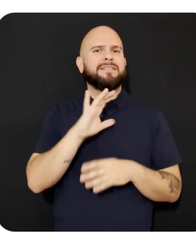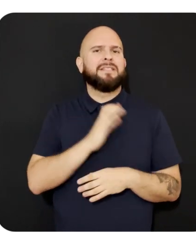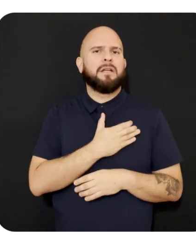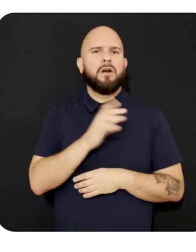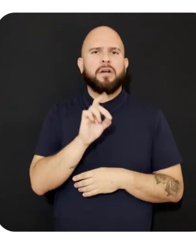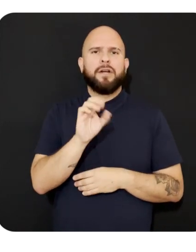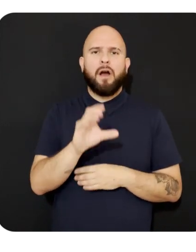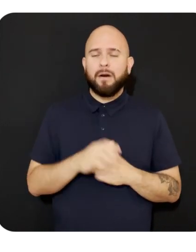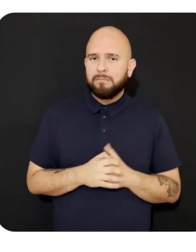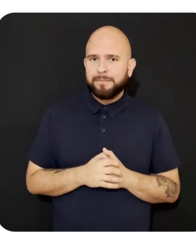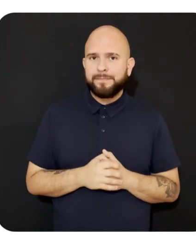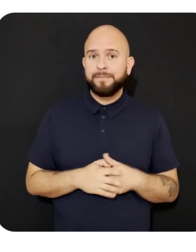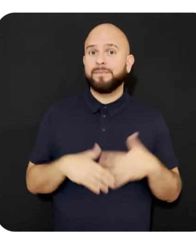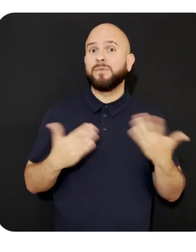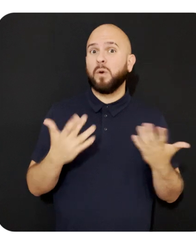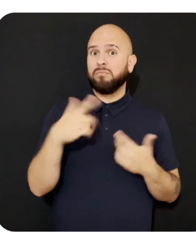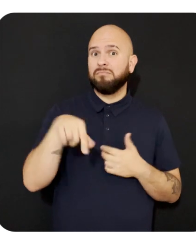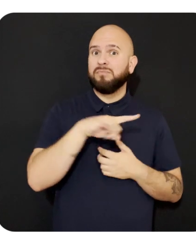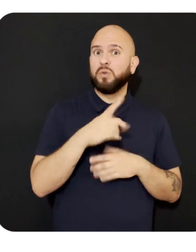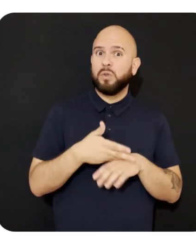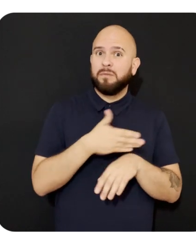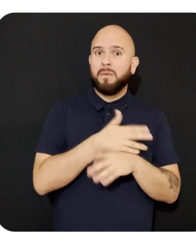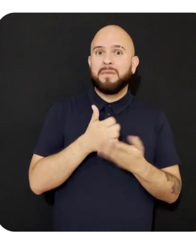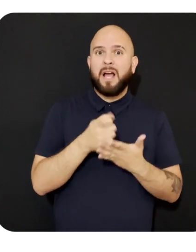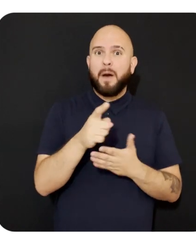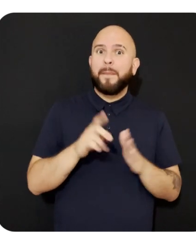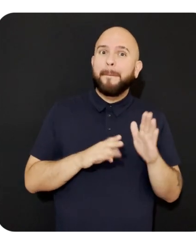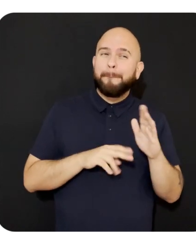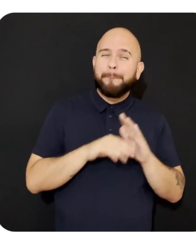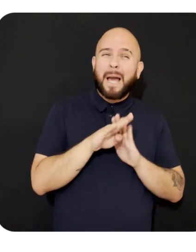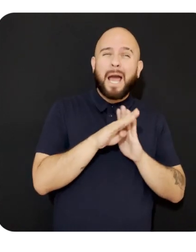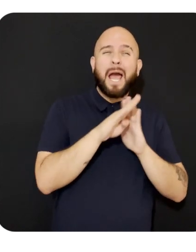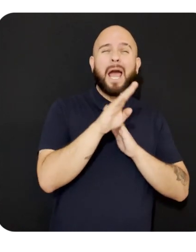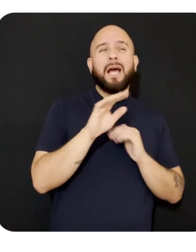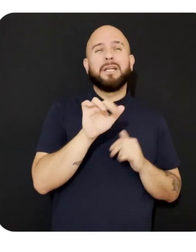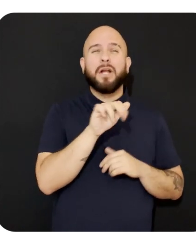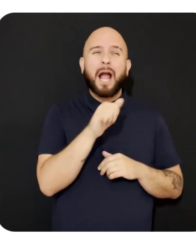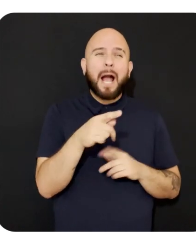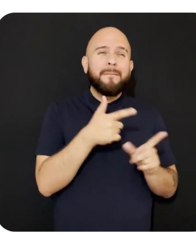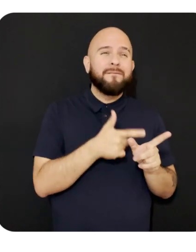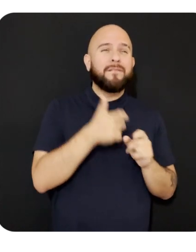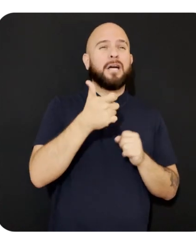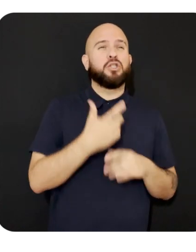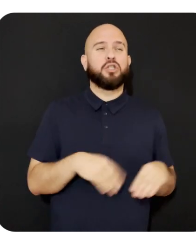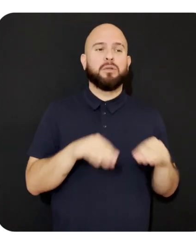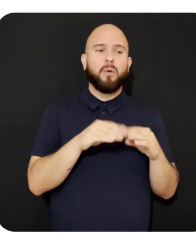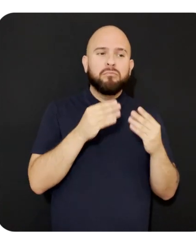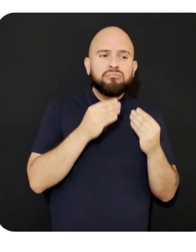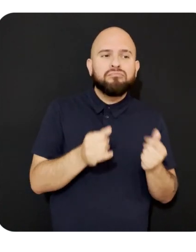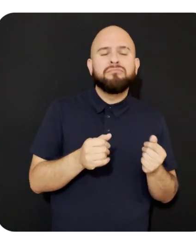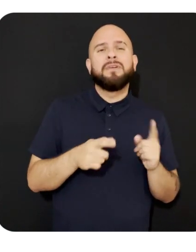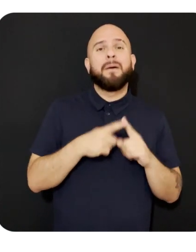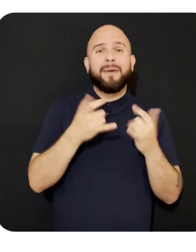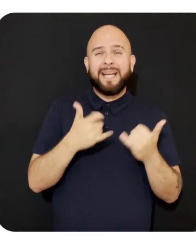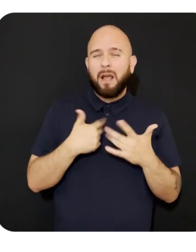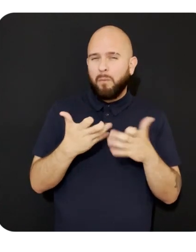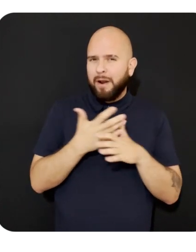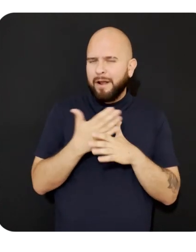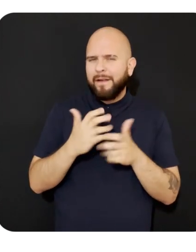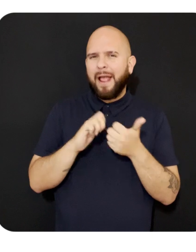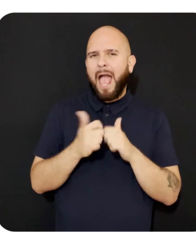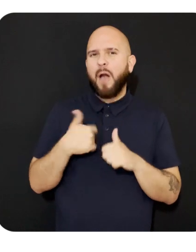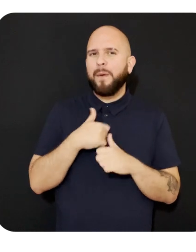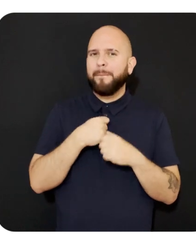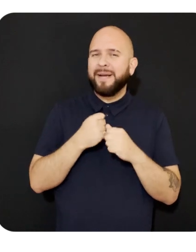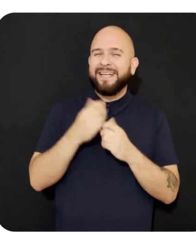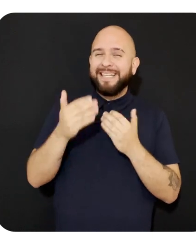So, those improvements help you build your app faster and more efficiently, but now I want to share how we've made it easier to